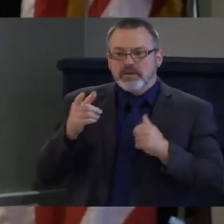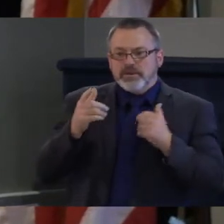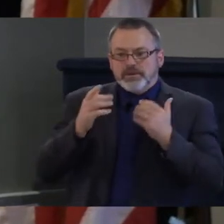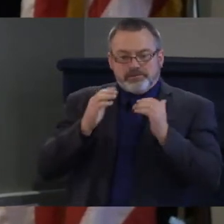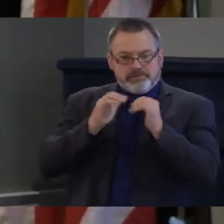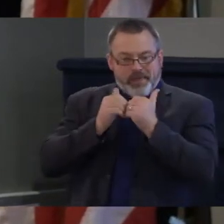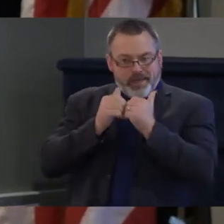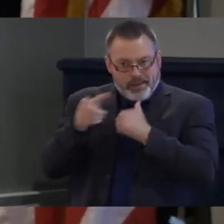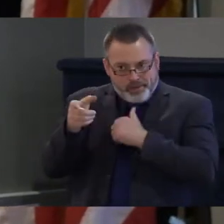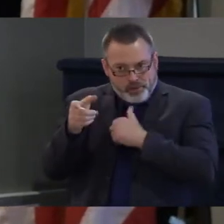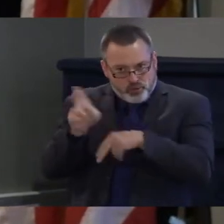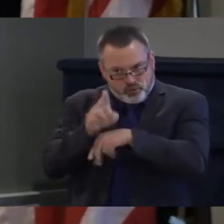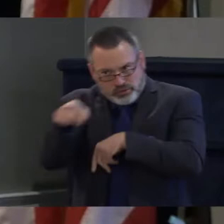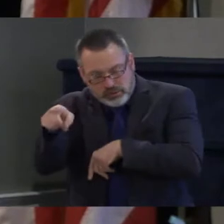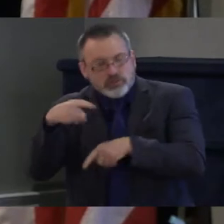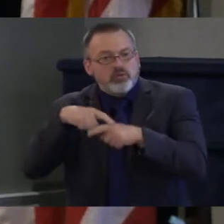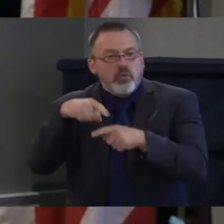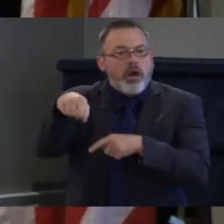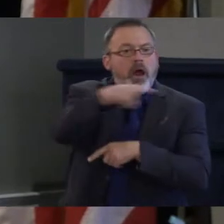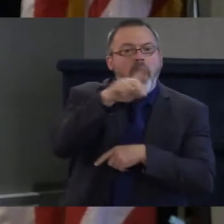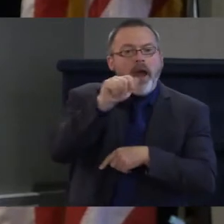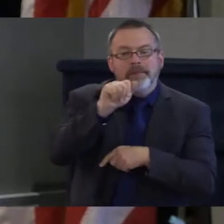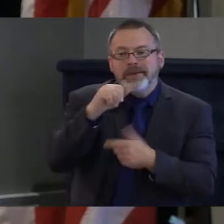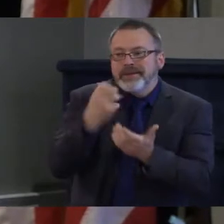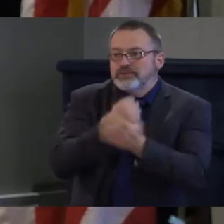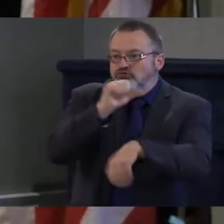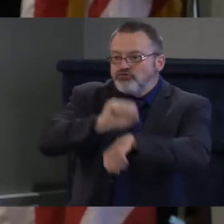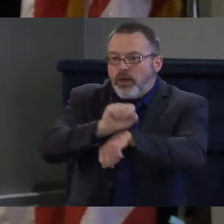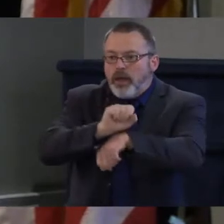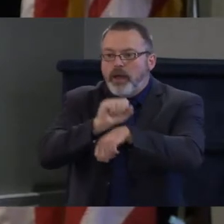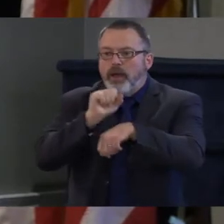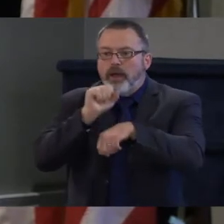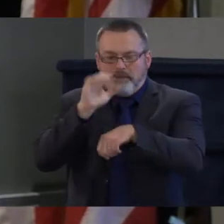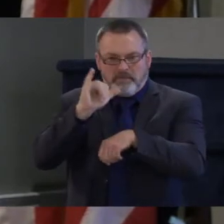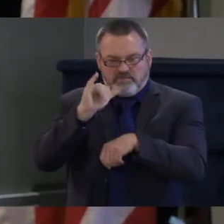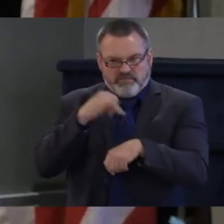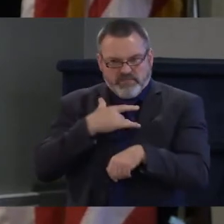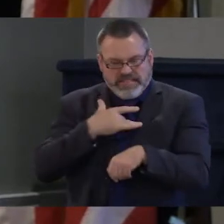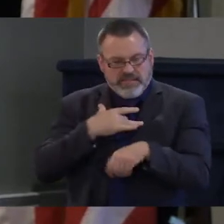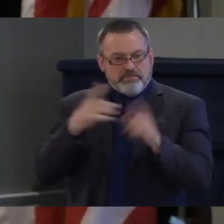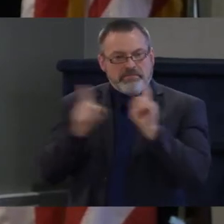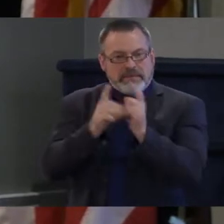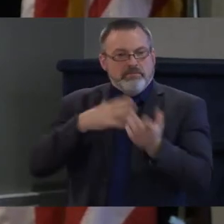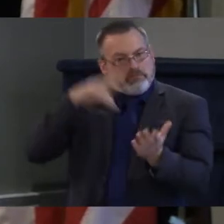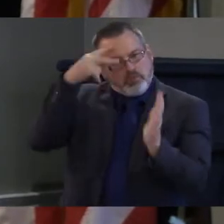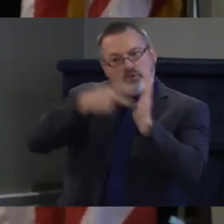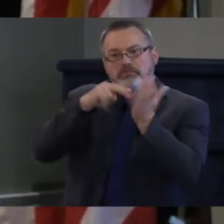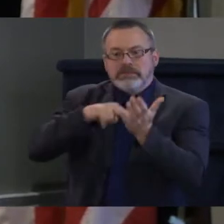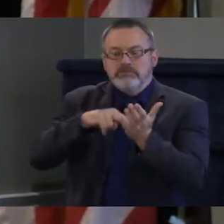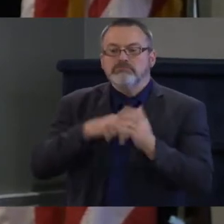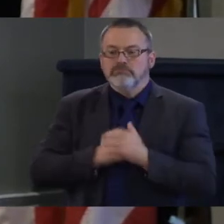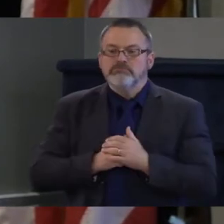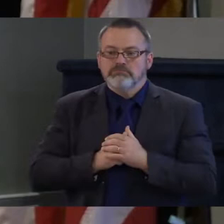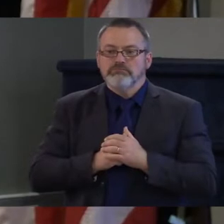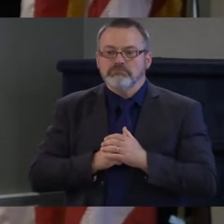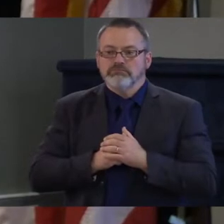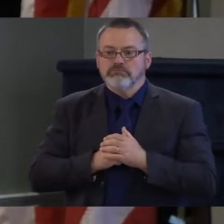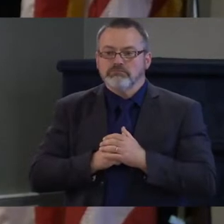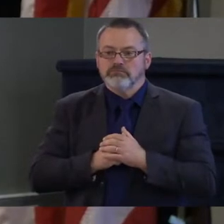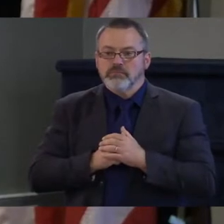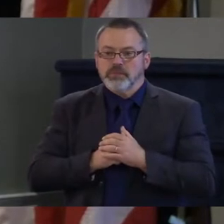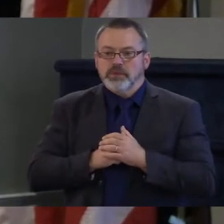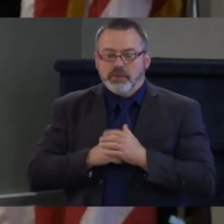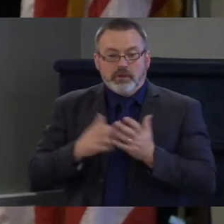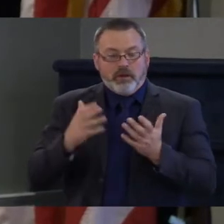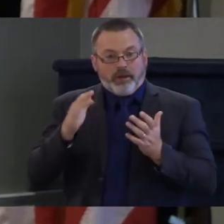live your life fulfilling your purpose? And with that fulfillment you get identity and belonging which are